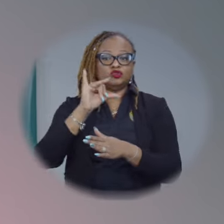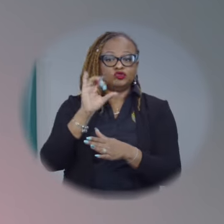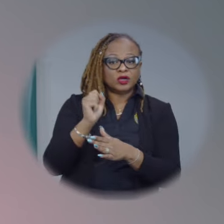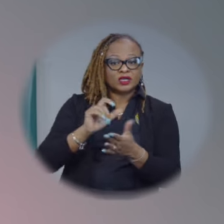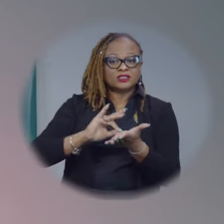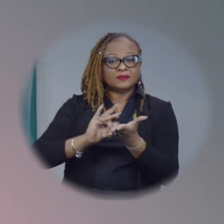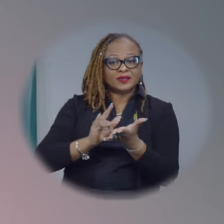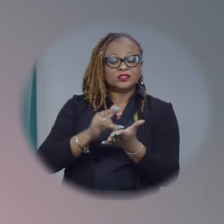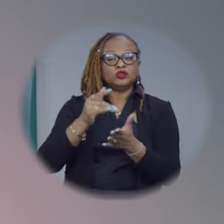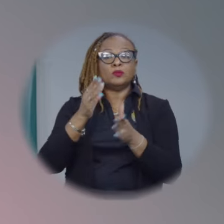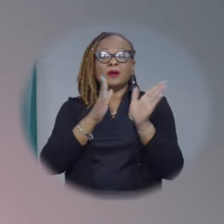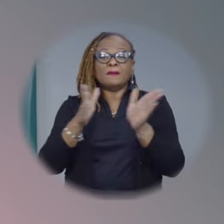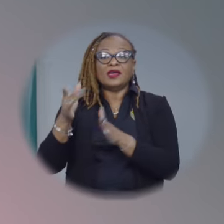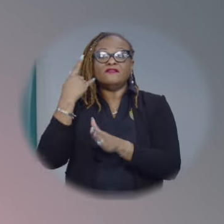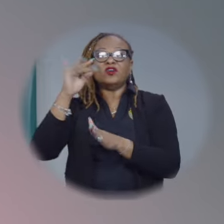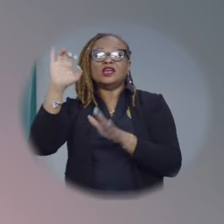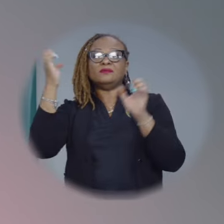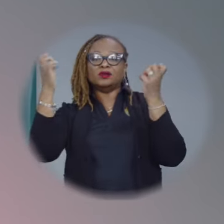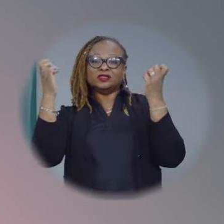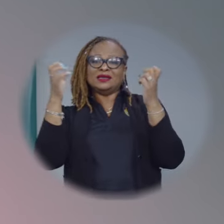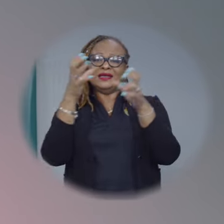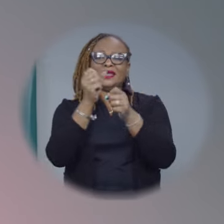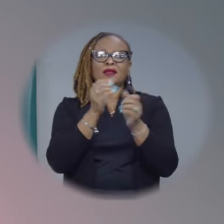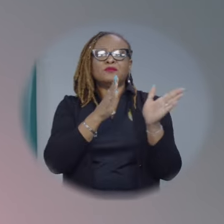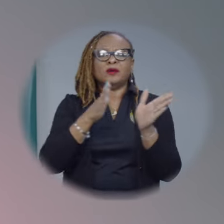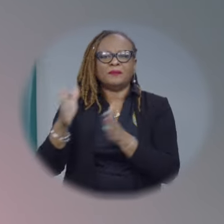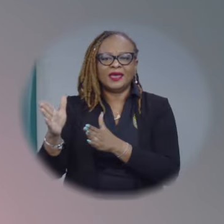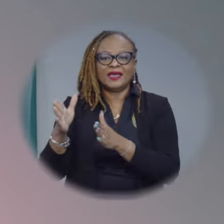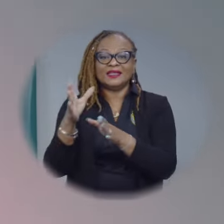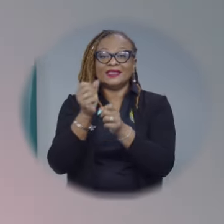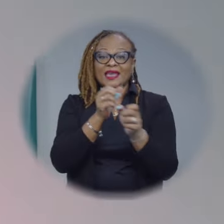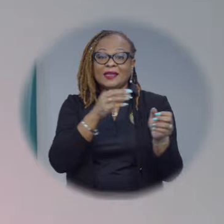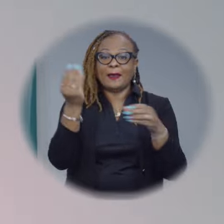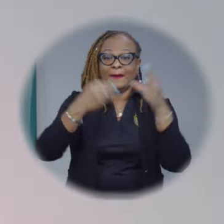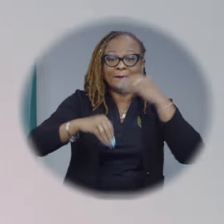get prepared get packing